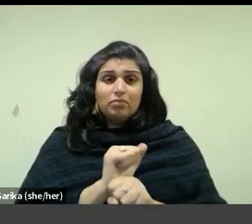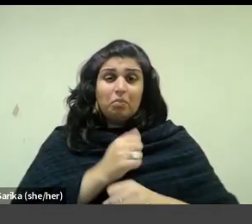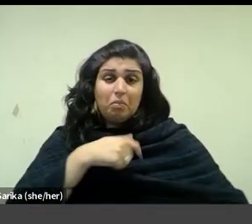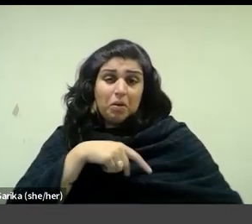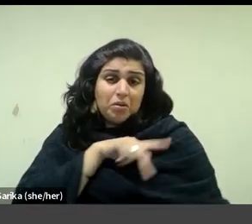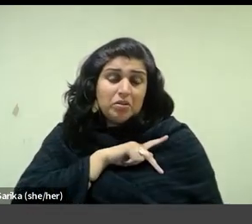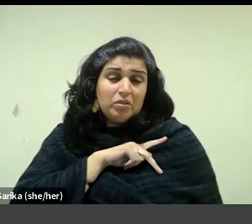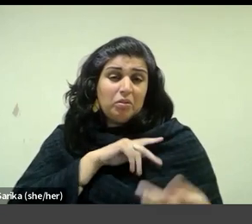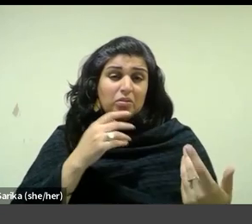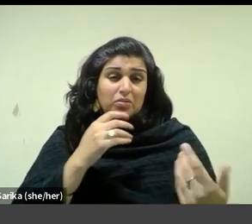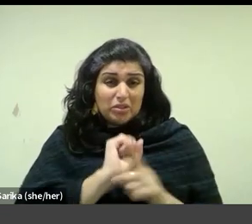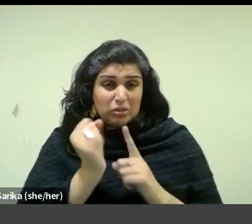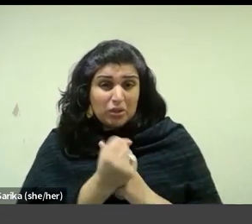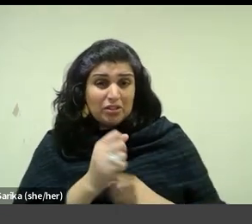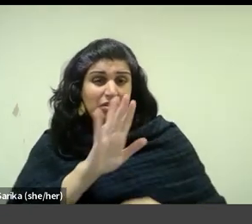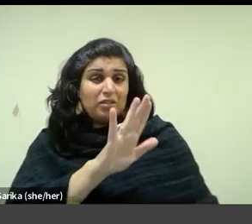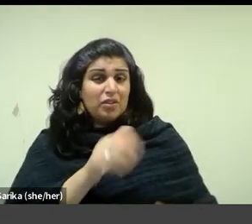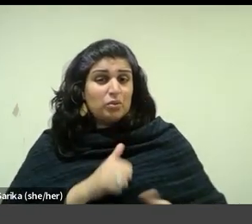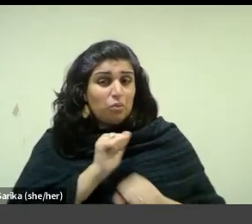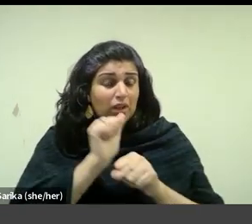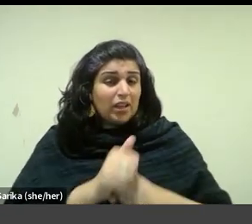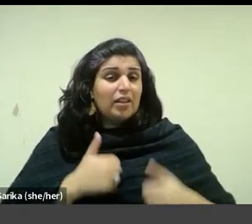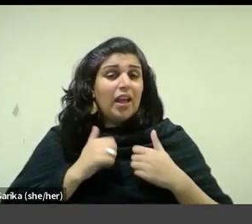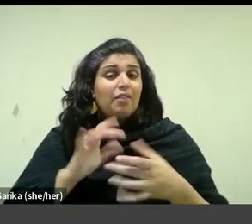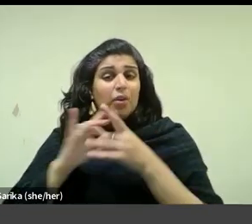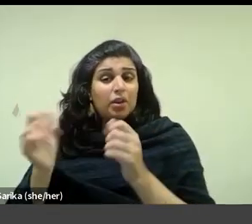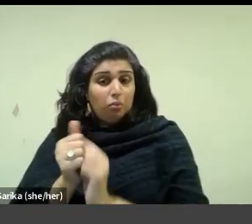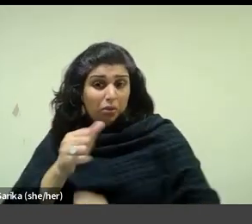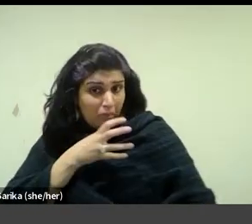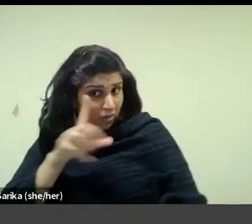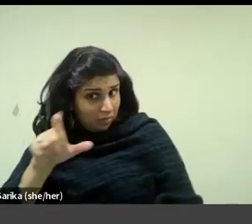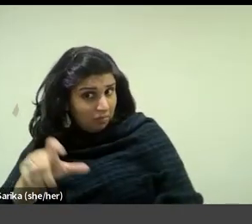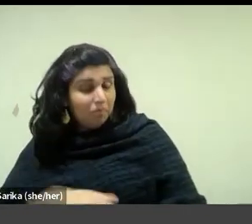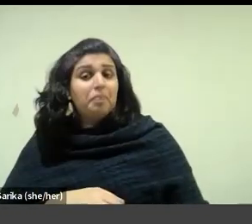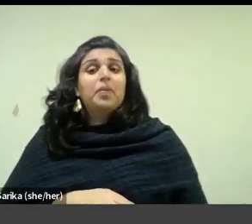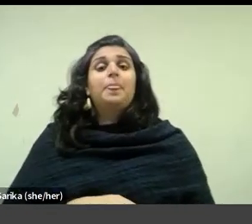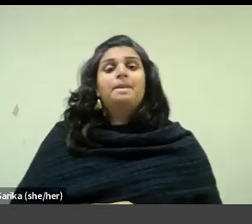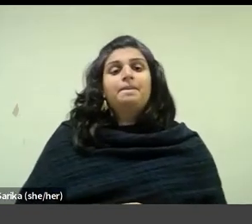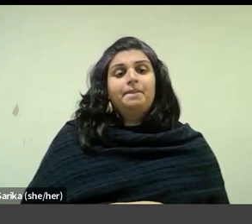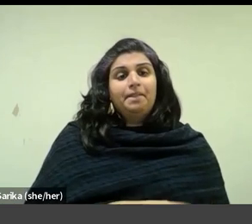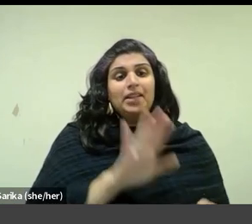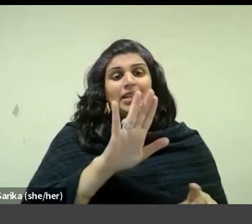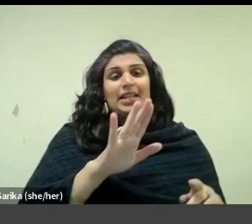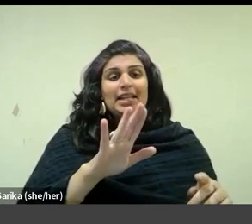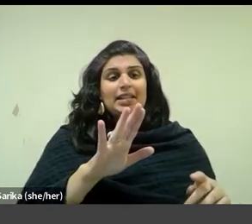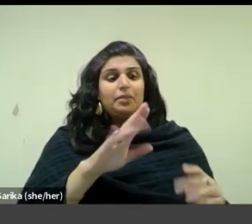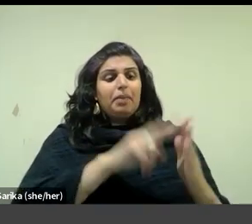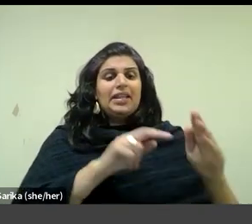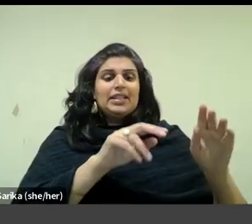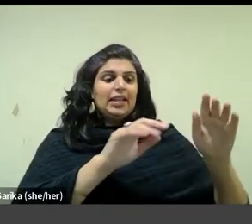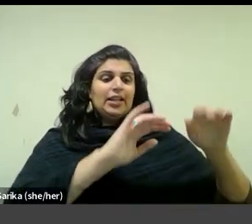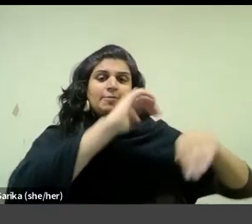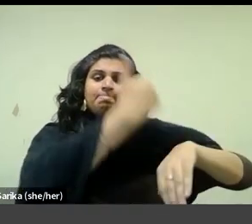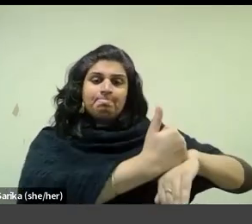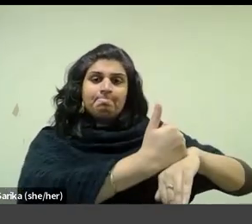and working relations with his mother? The solitary vacant easel operates here as a convenient but